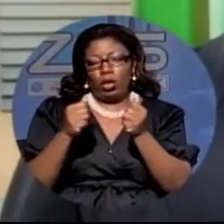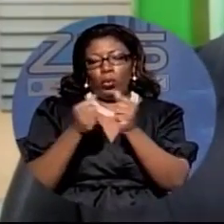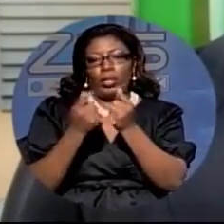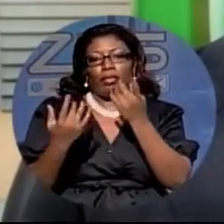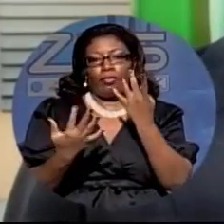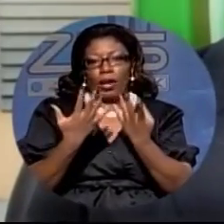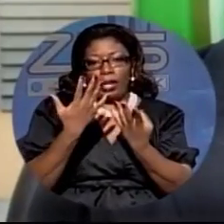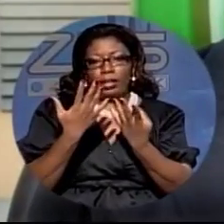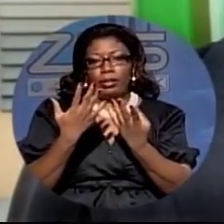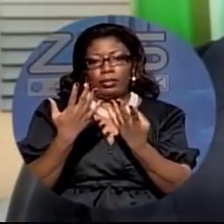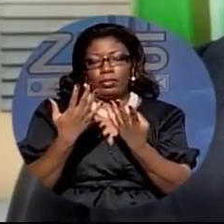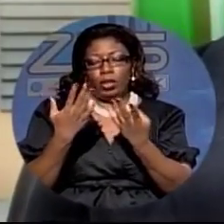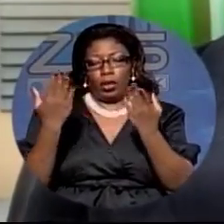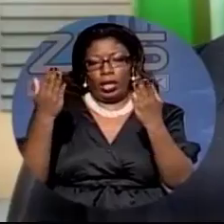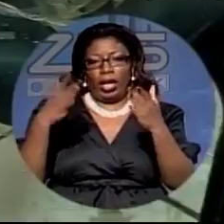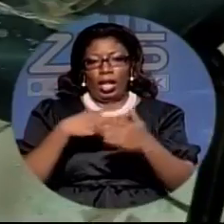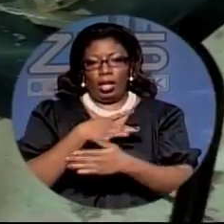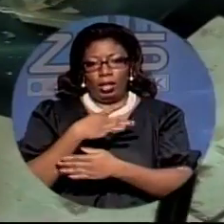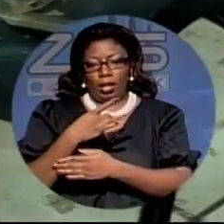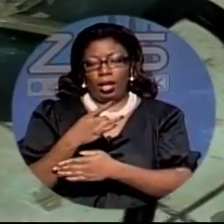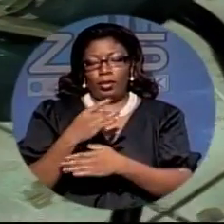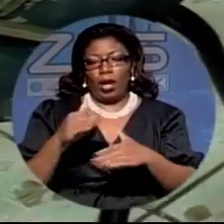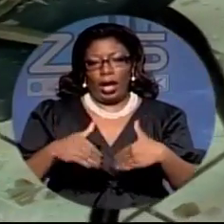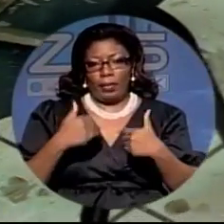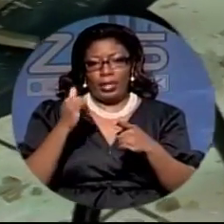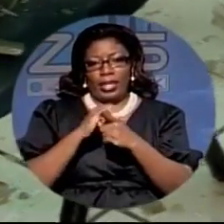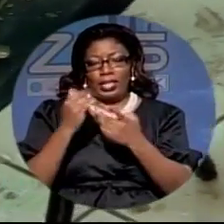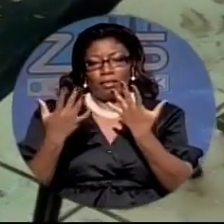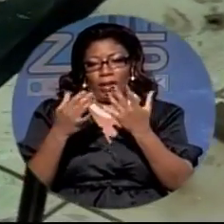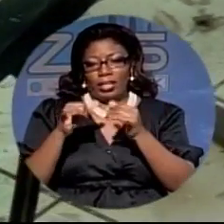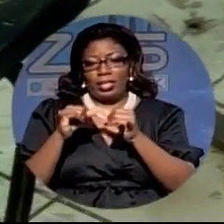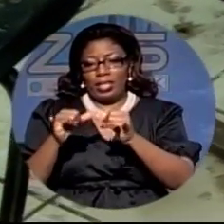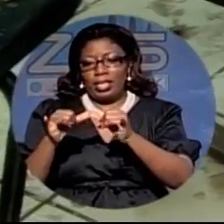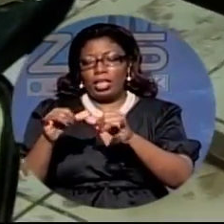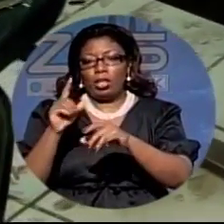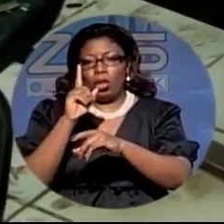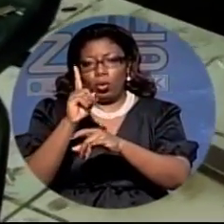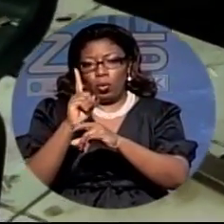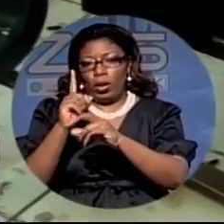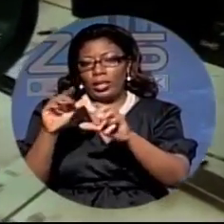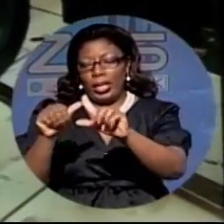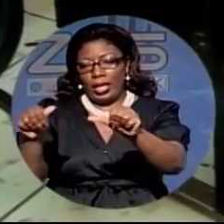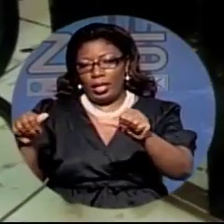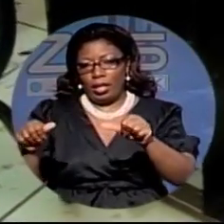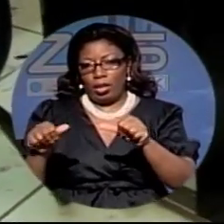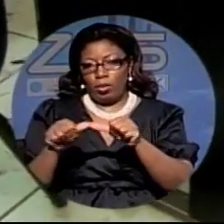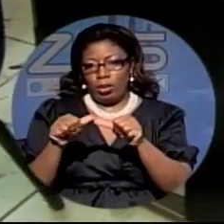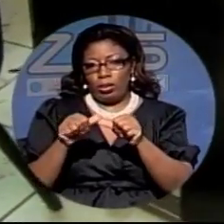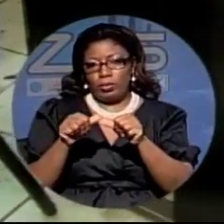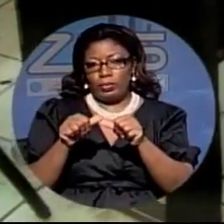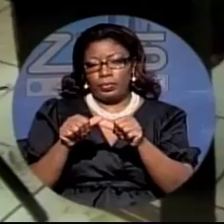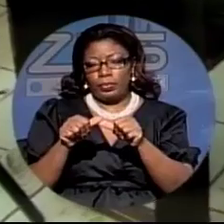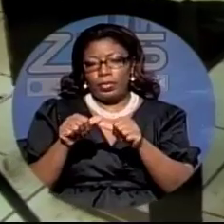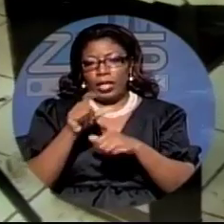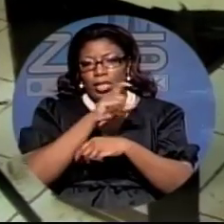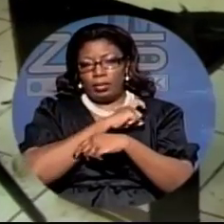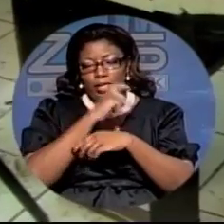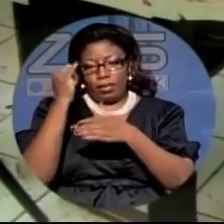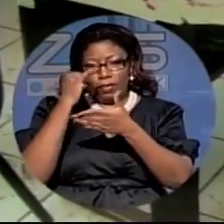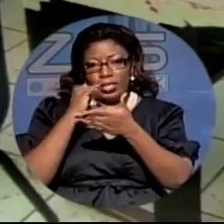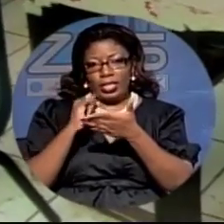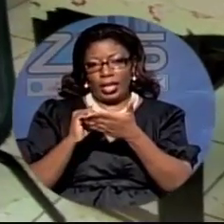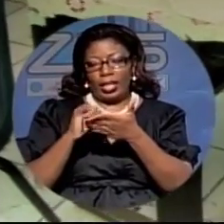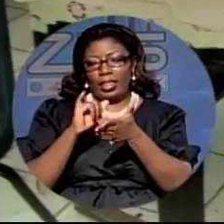fire has been self-contained and that no great damage has been done and so these are issues that the police will investigate